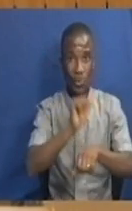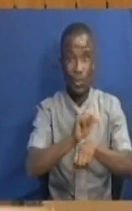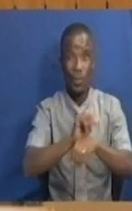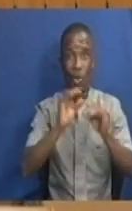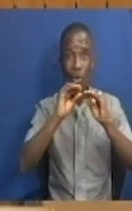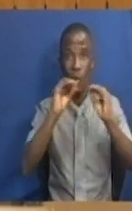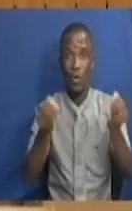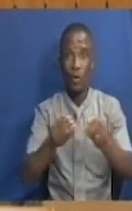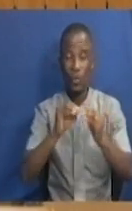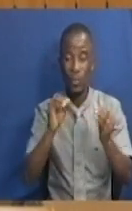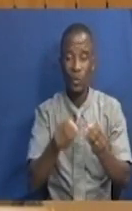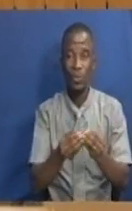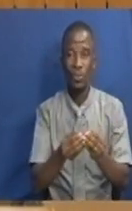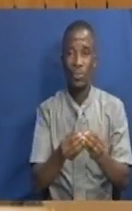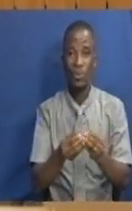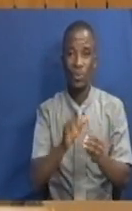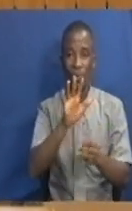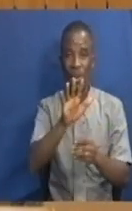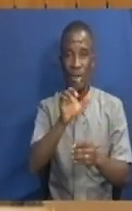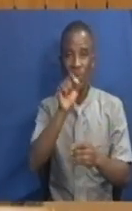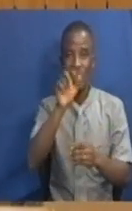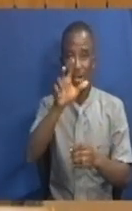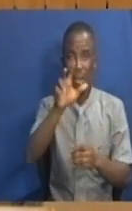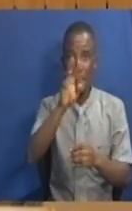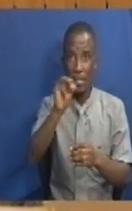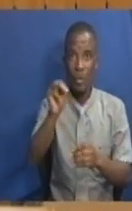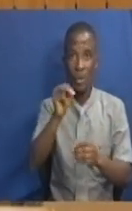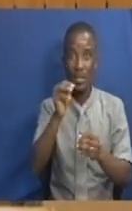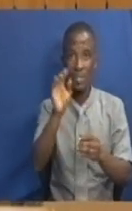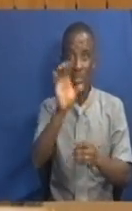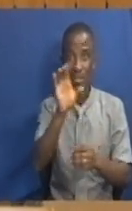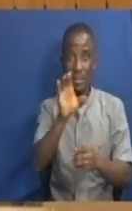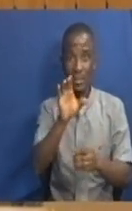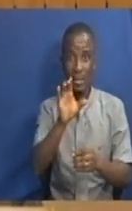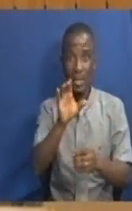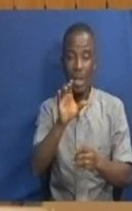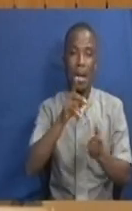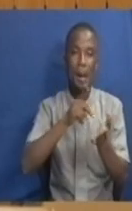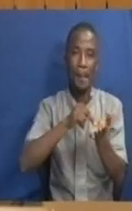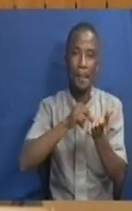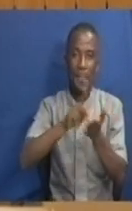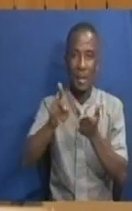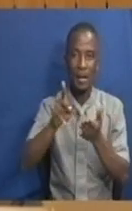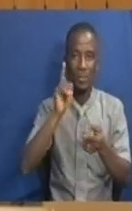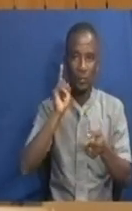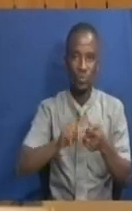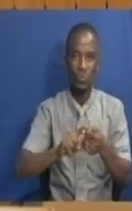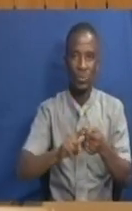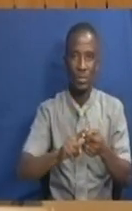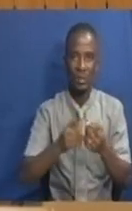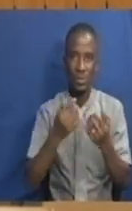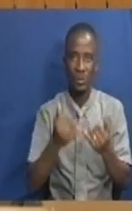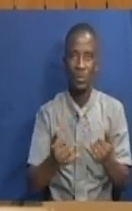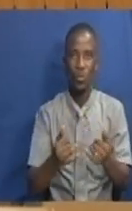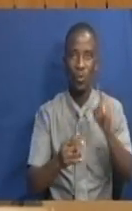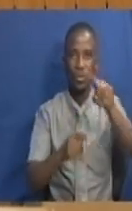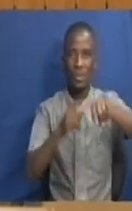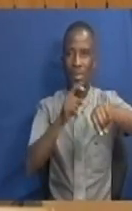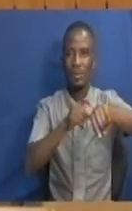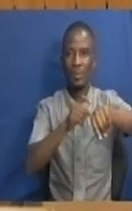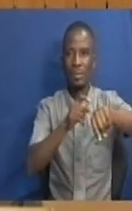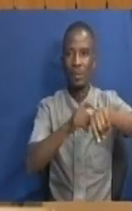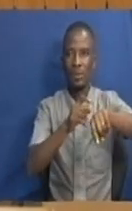approximately 5.3 million Ghana cities have been settled to date. And that is what we have done. minute more.